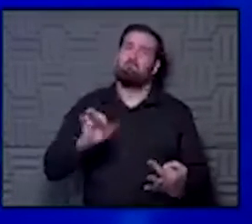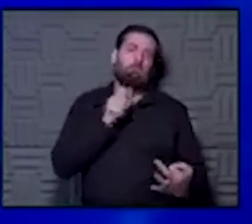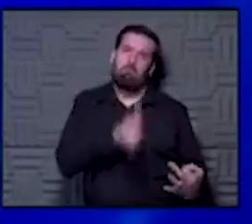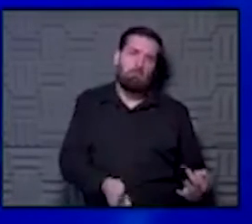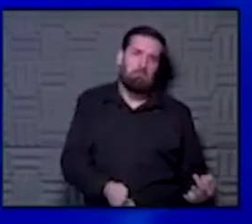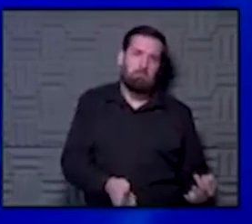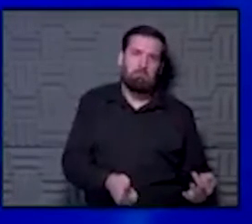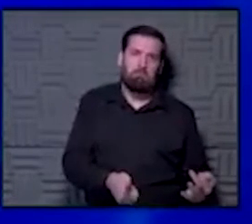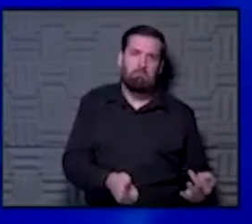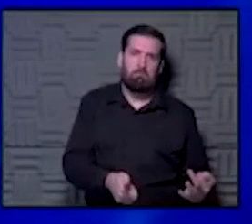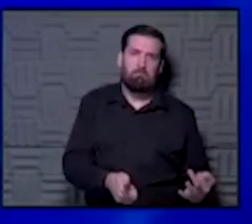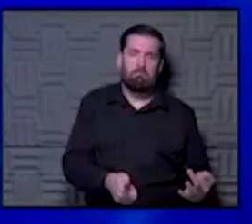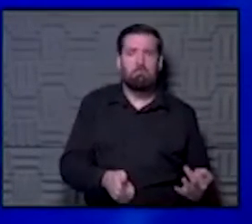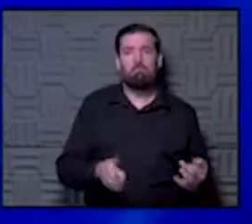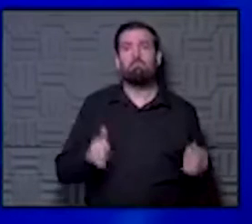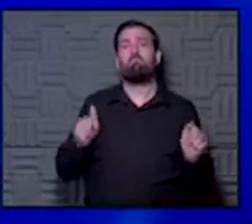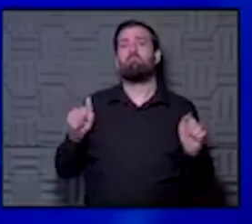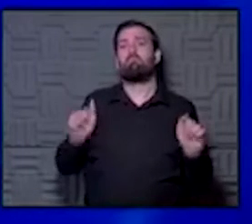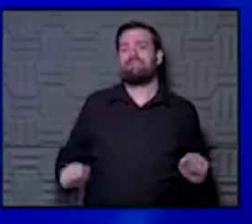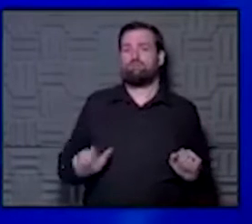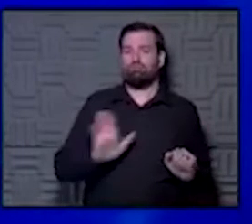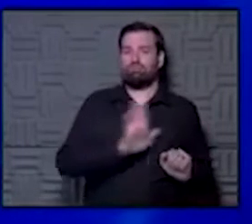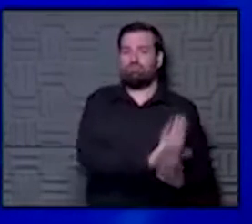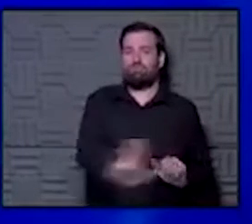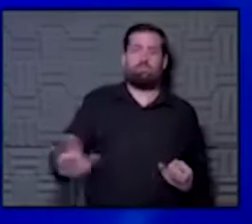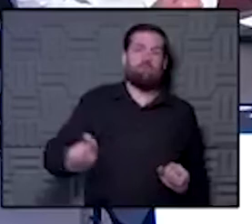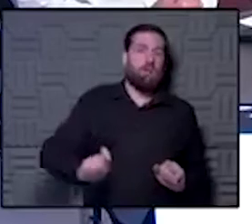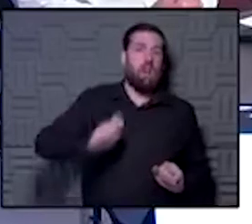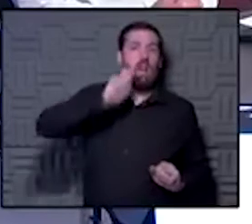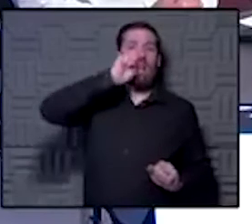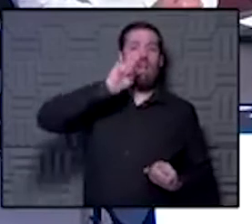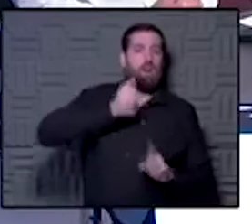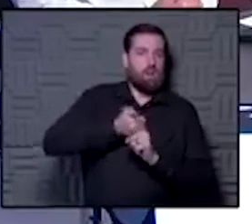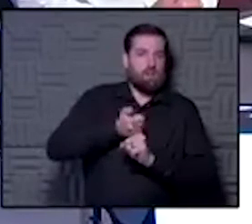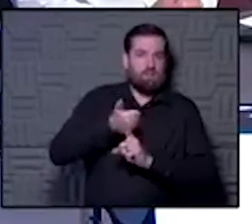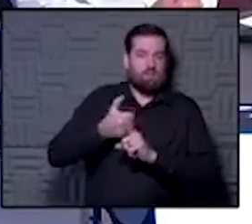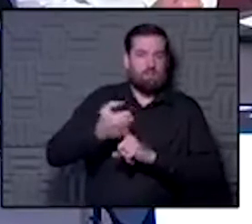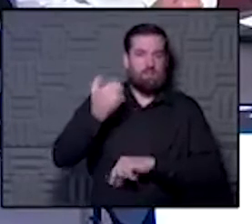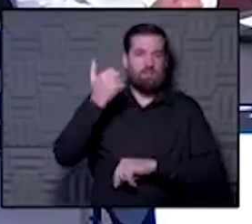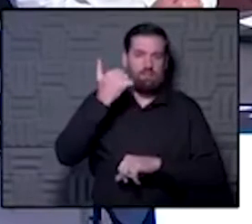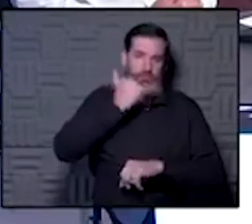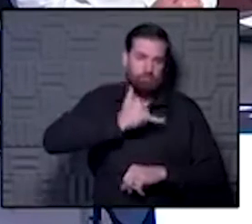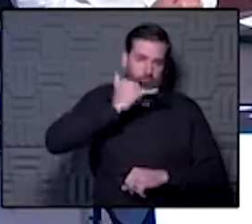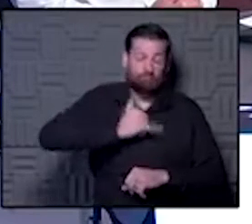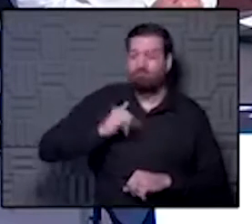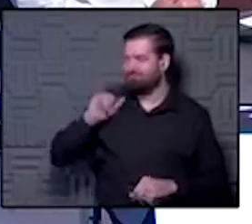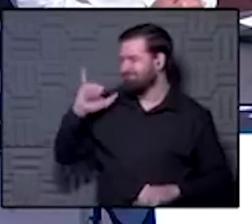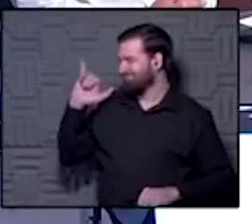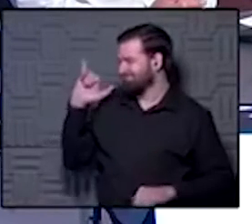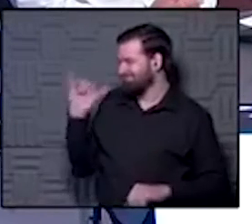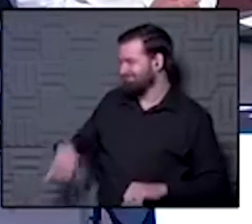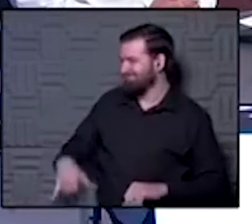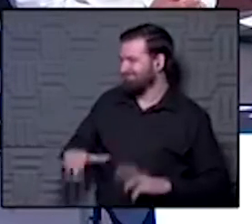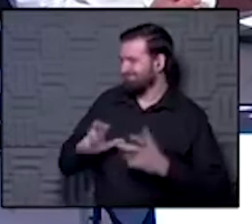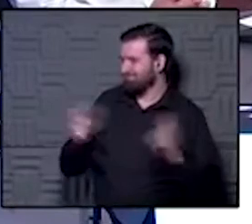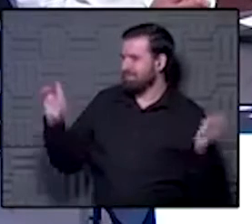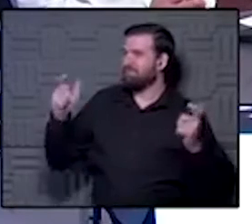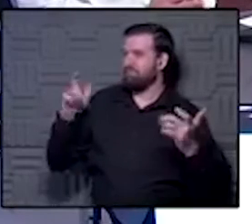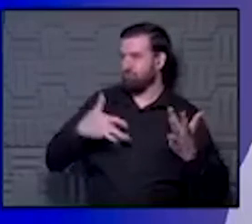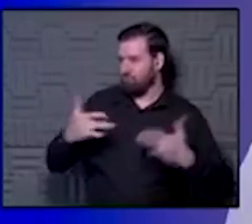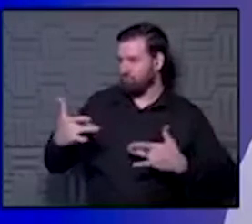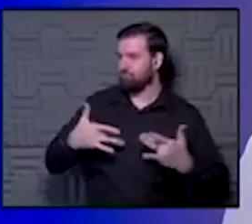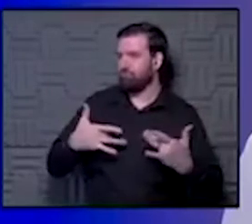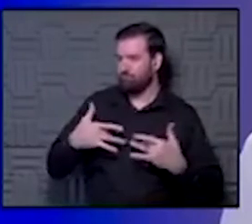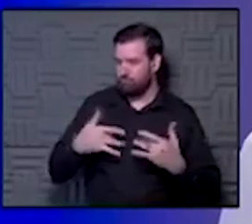of potential user error, I think, in there. I think you're right. User error is my largest concern